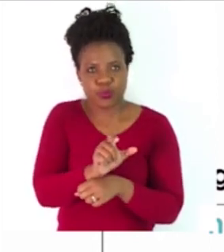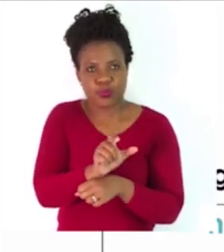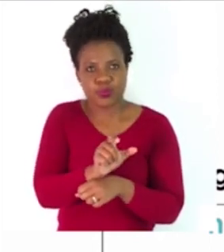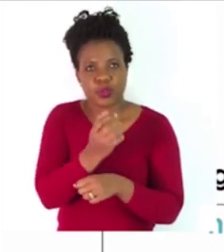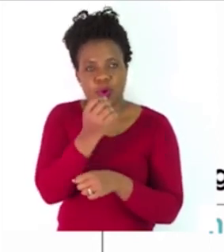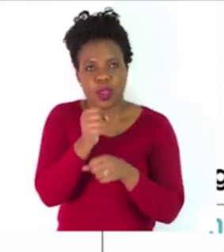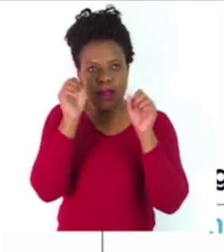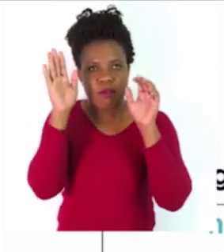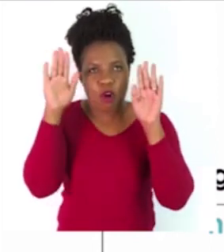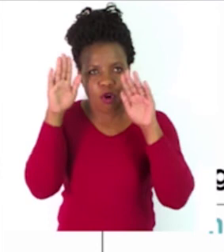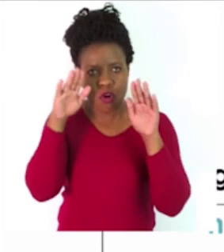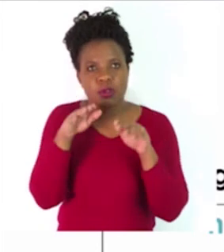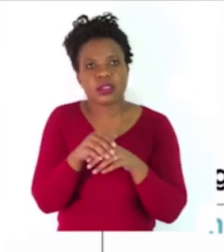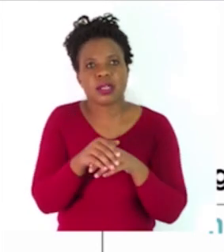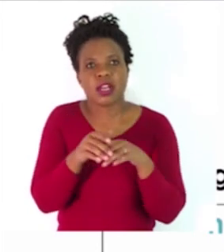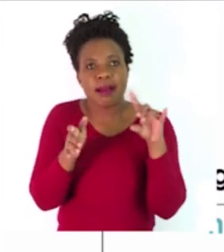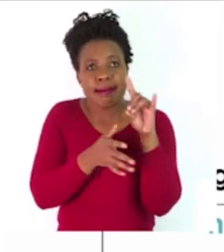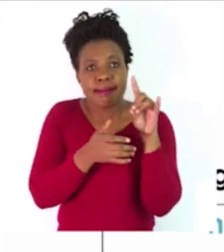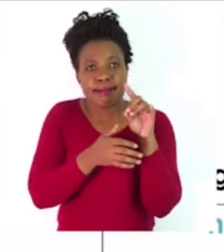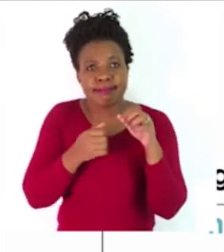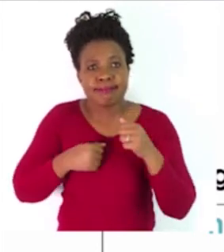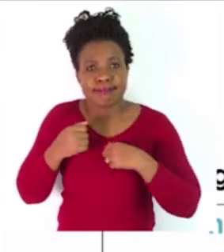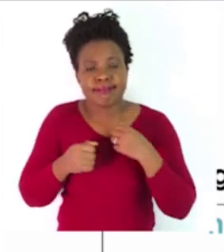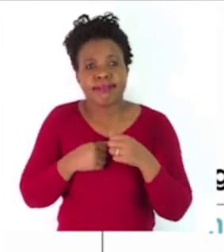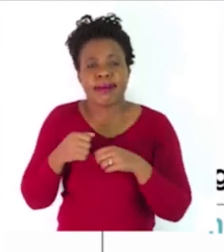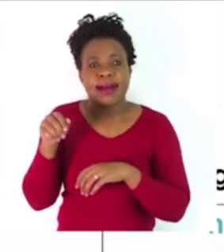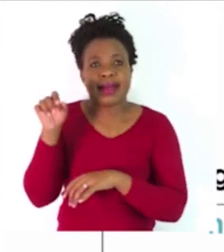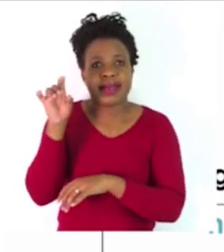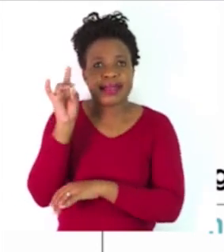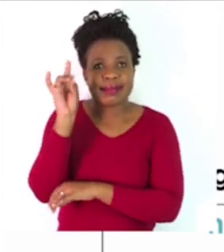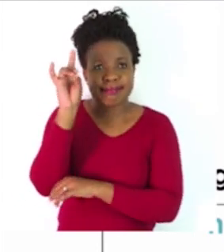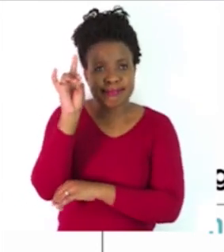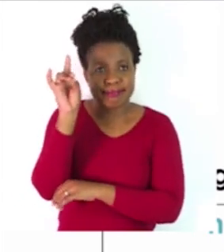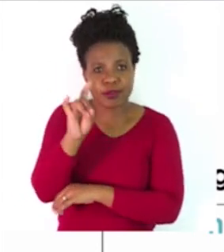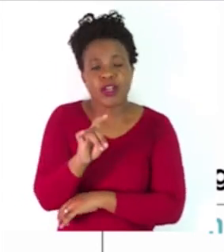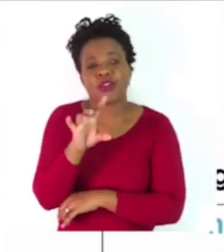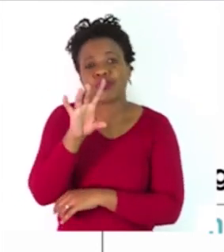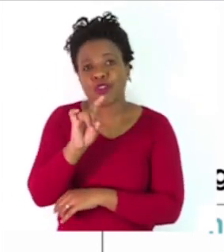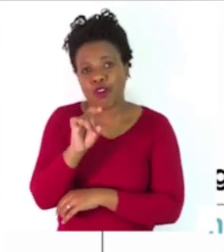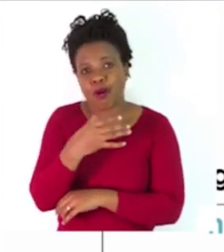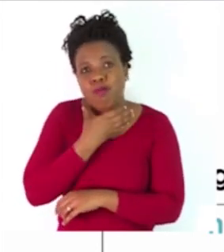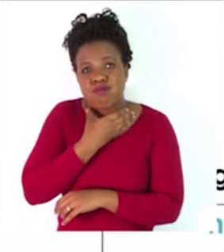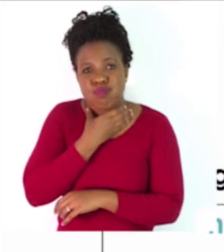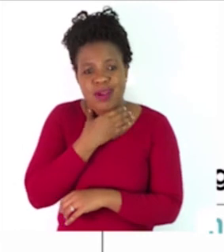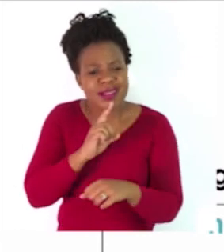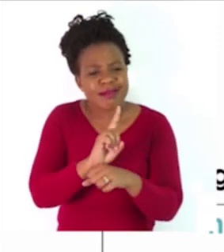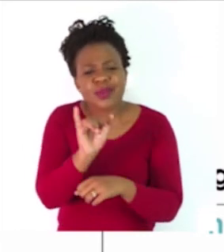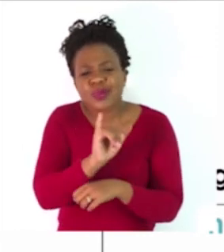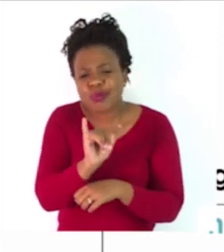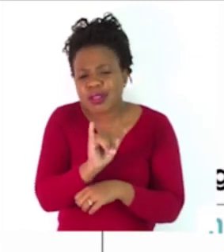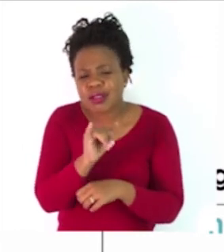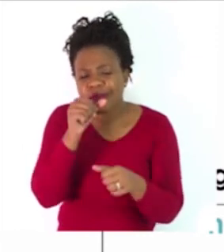have horse, ape, giraffe, dog, and frog. The first word